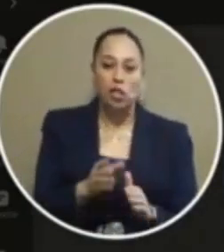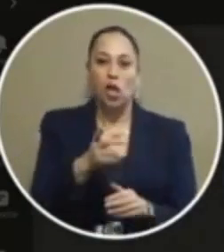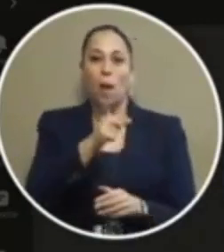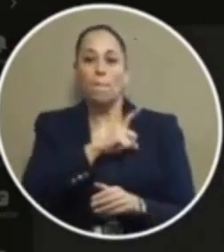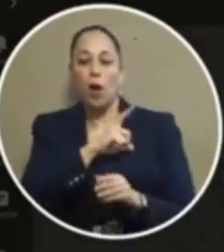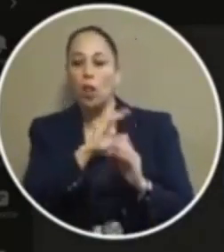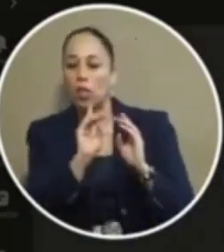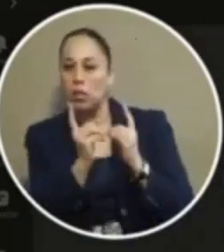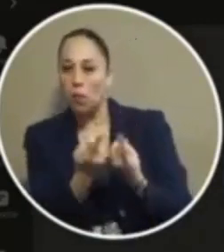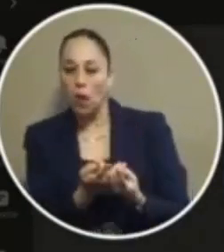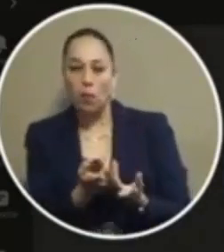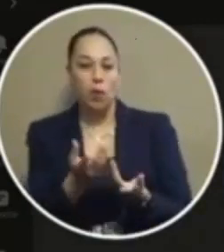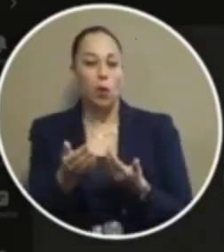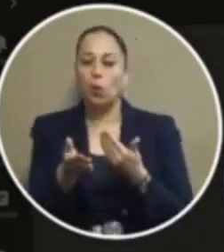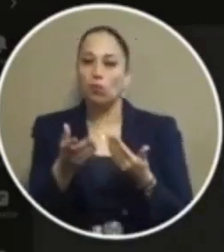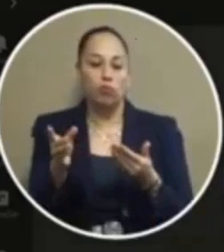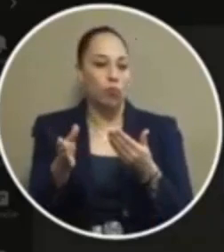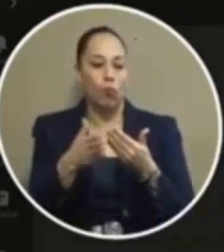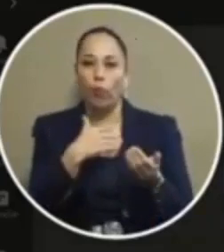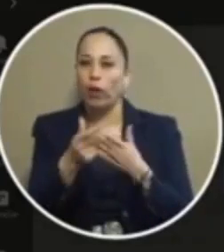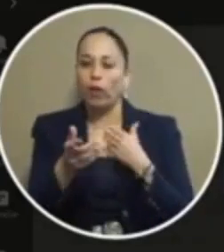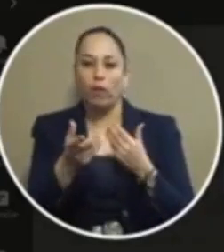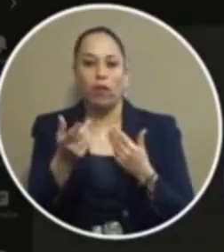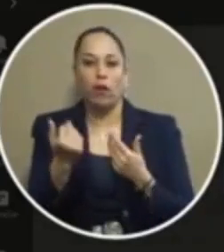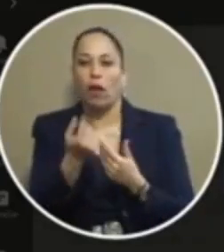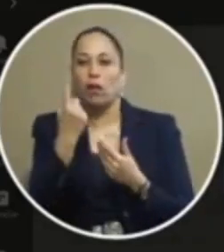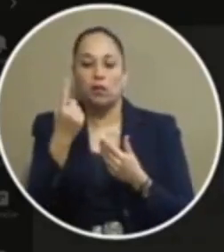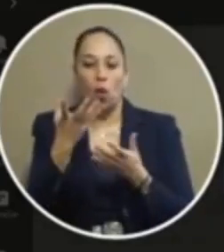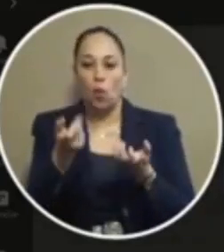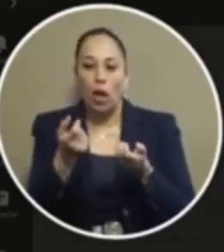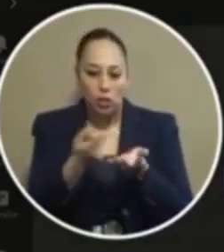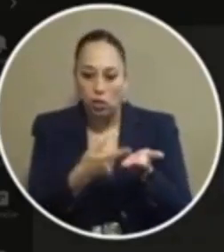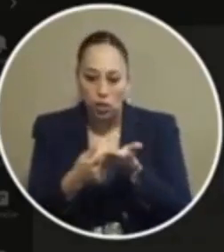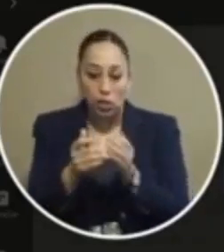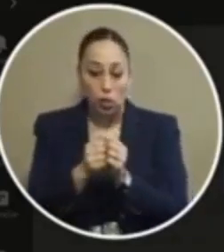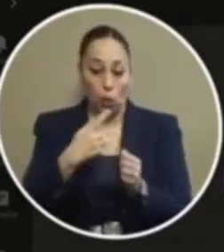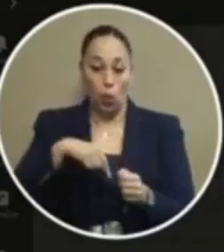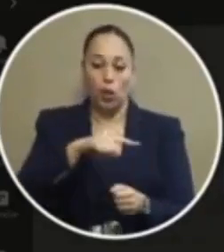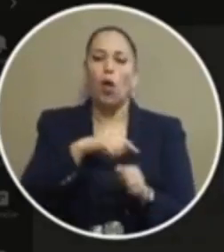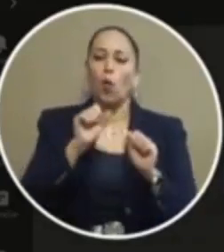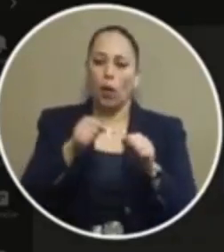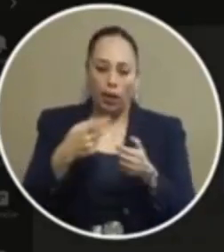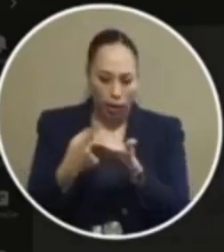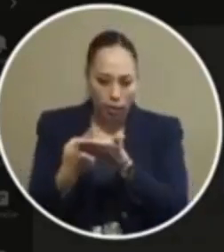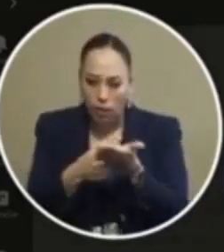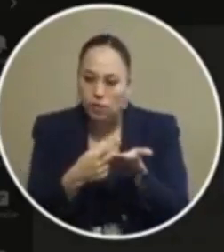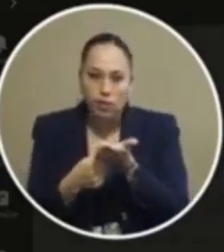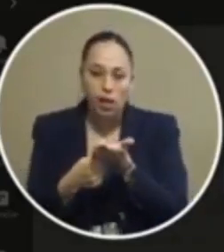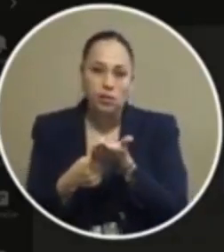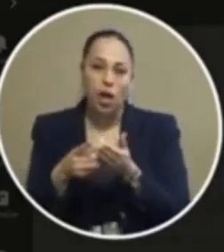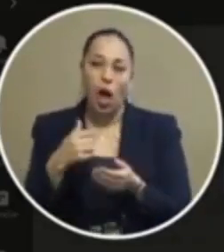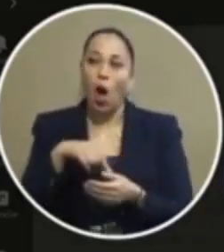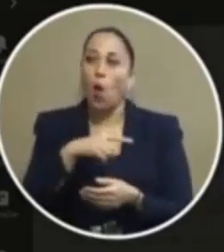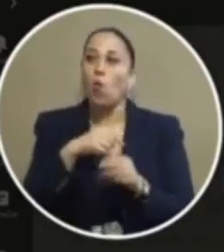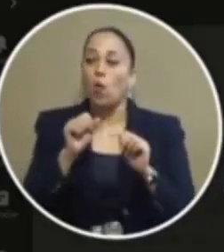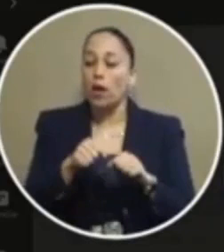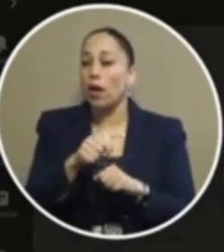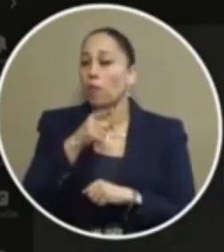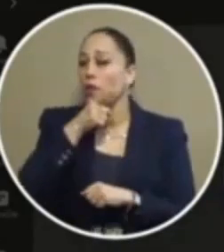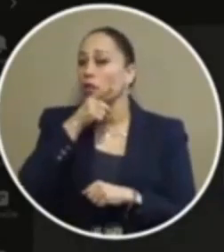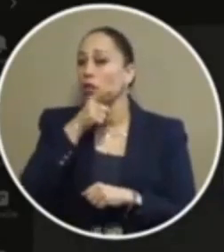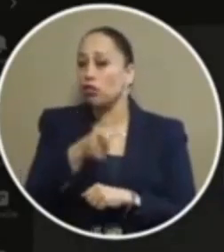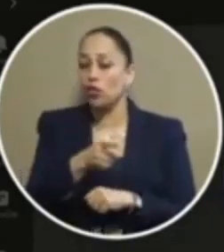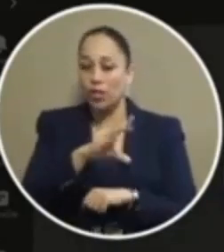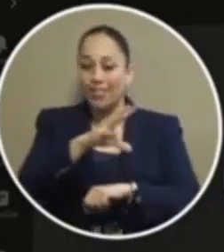police department whoever else wants to discuss it with us we can discuss it and we can make sure that